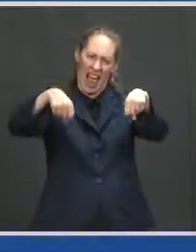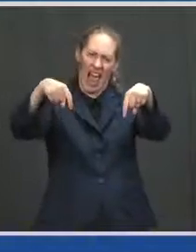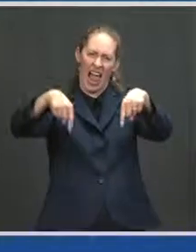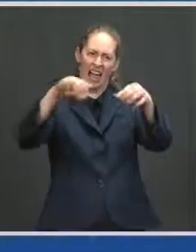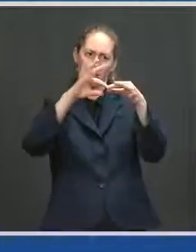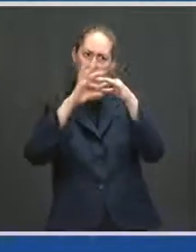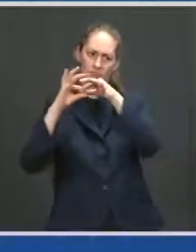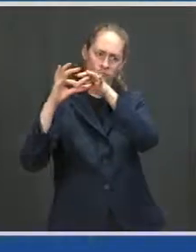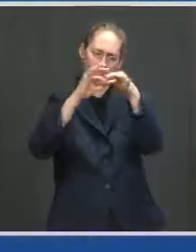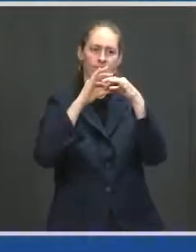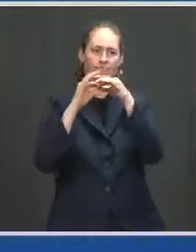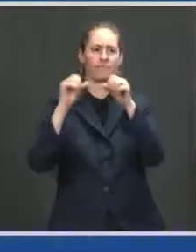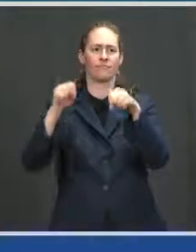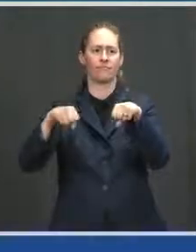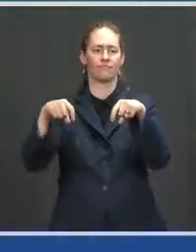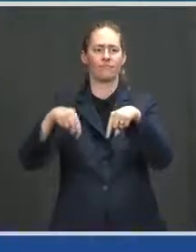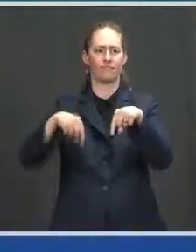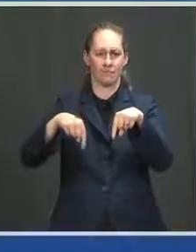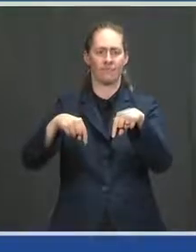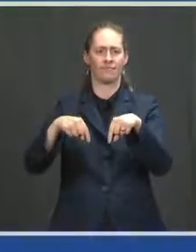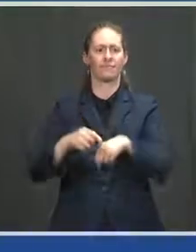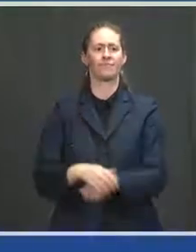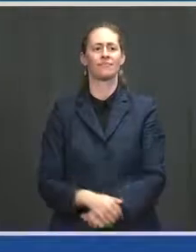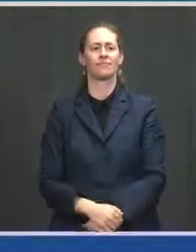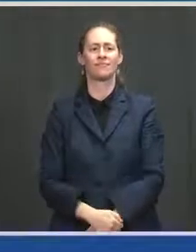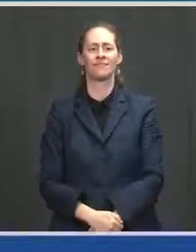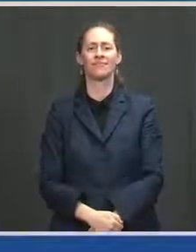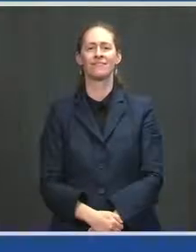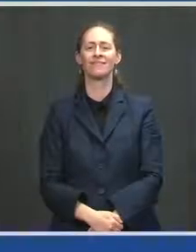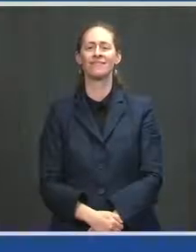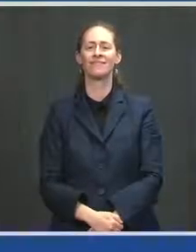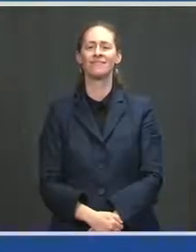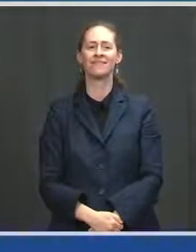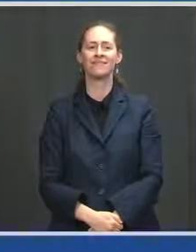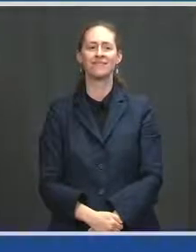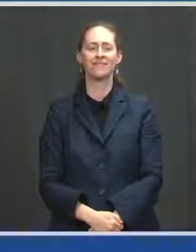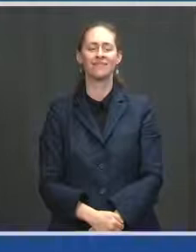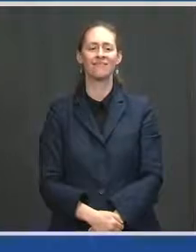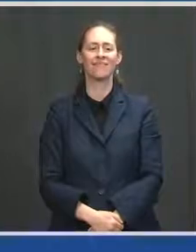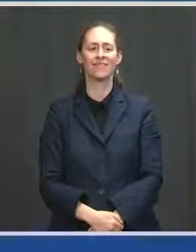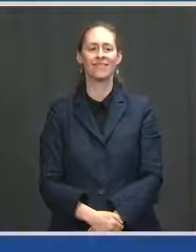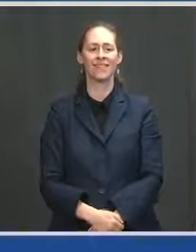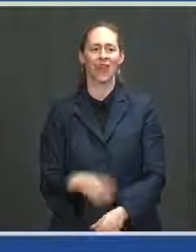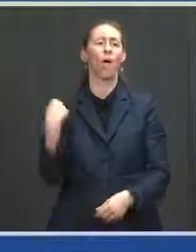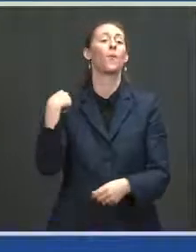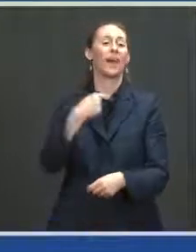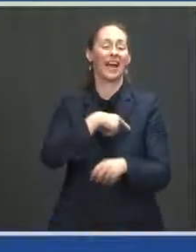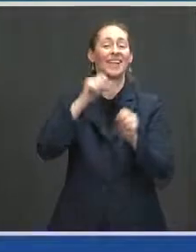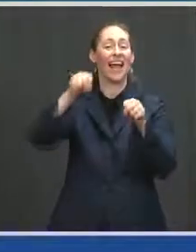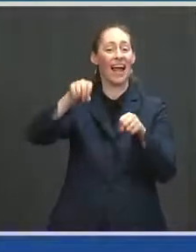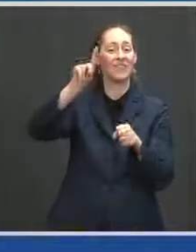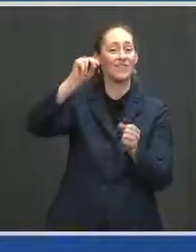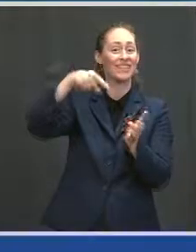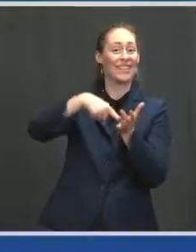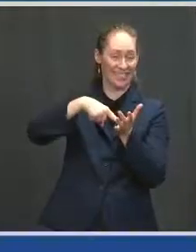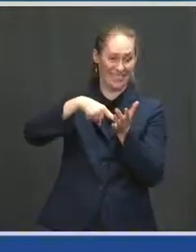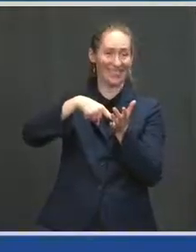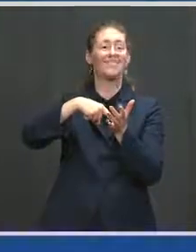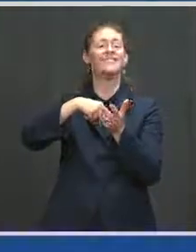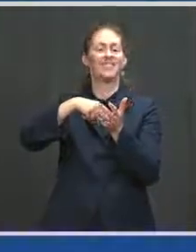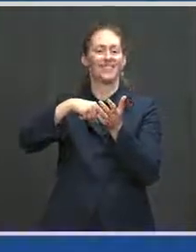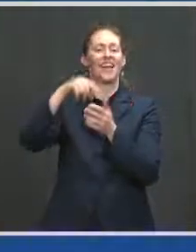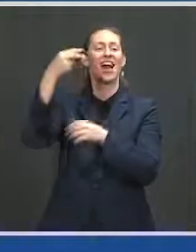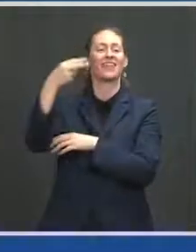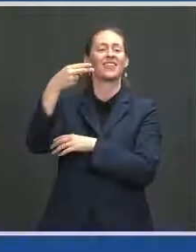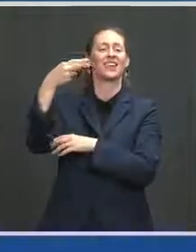.gov. We can do this dot hhs dot gov to sign up